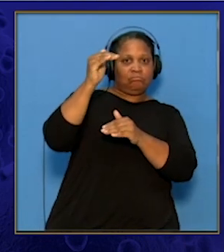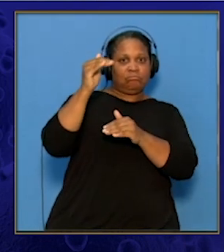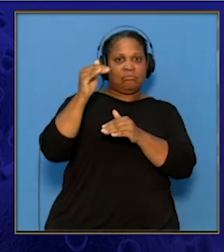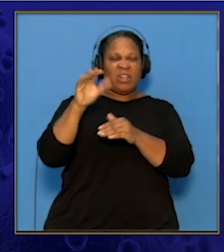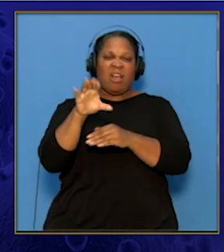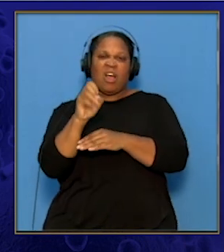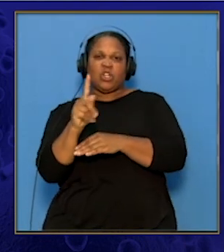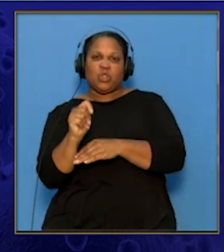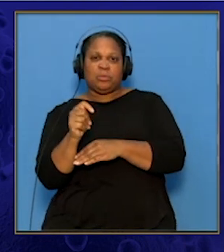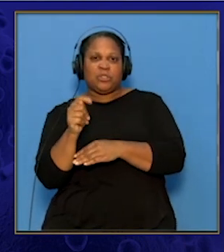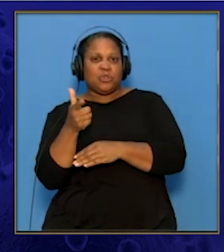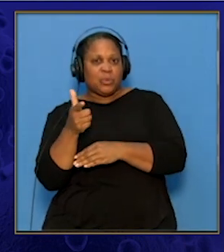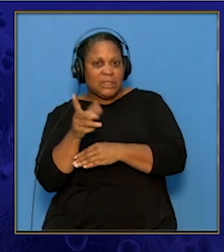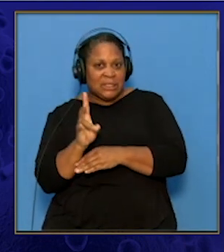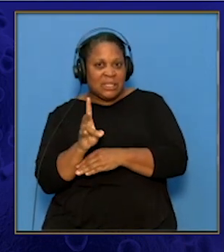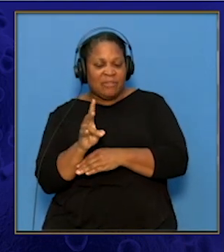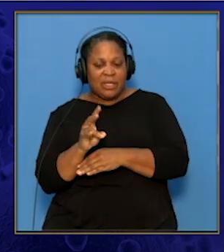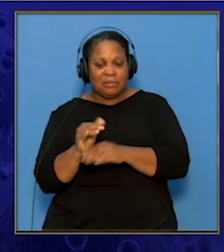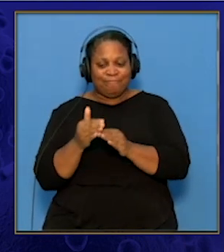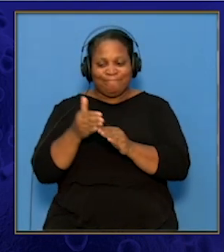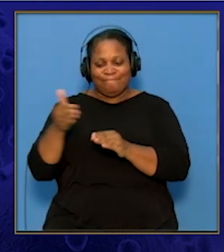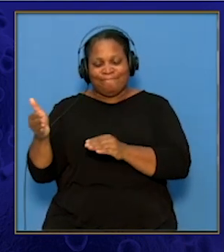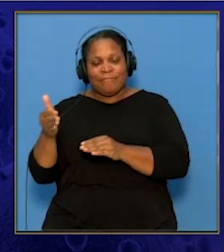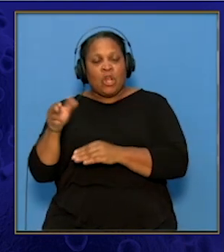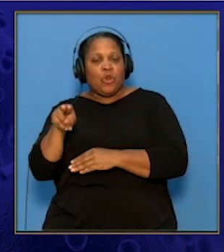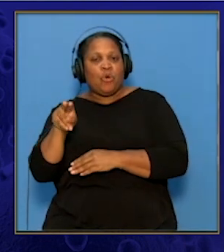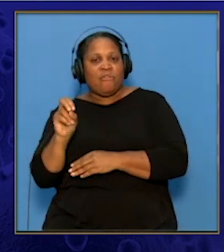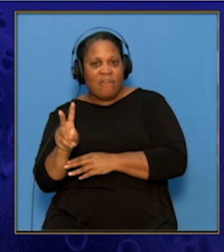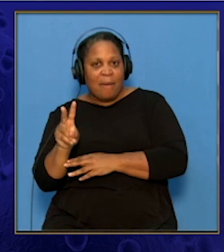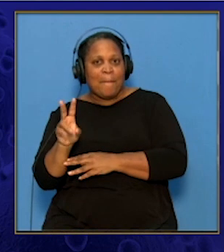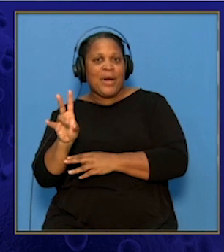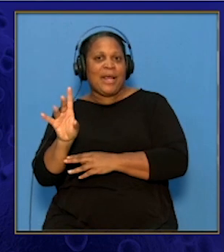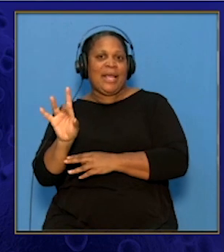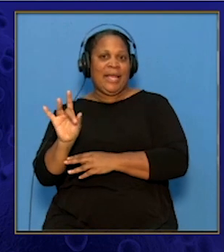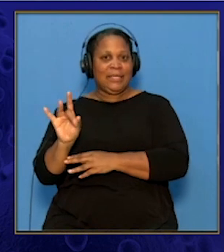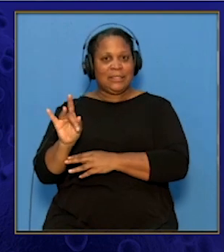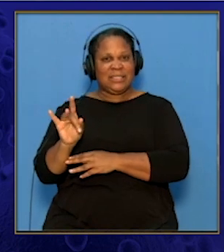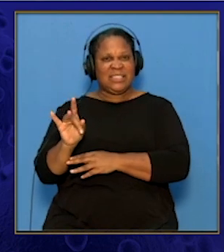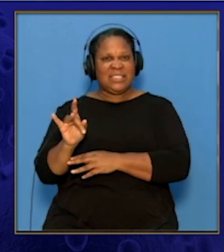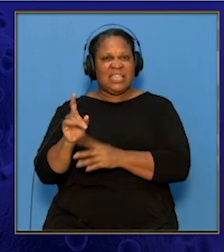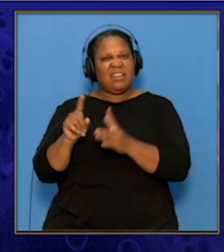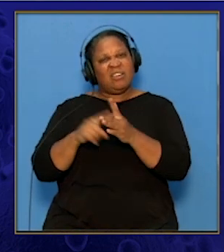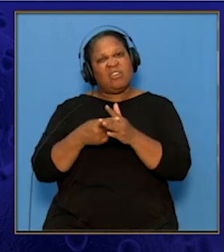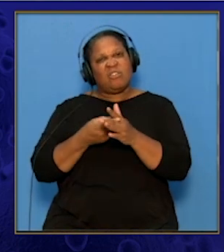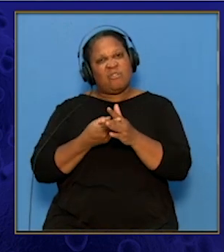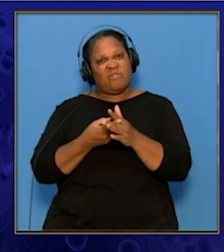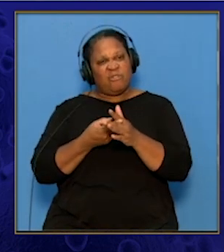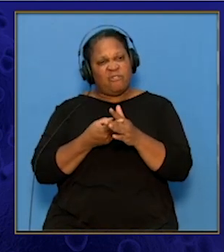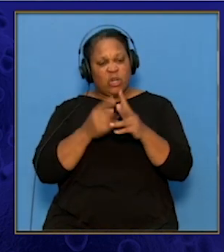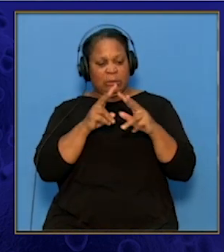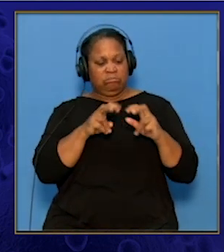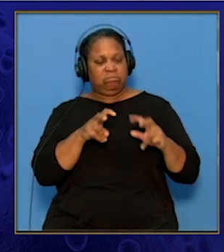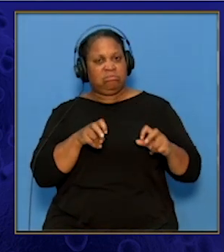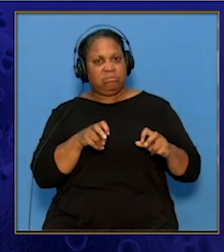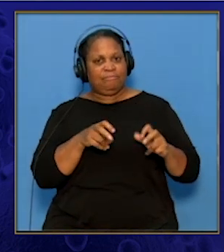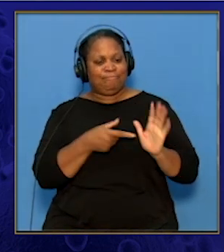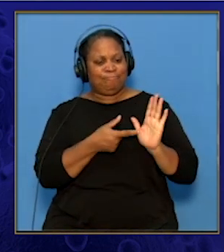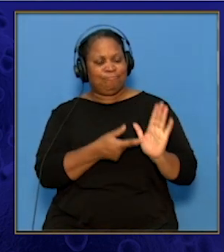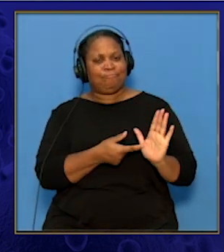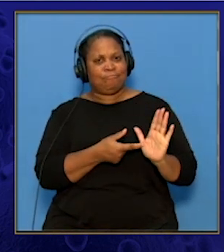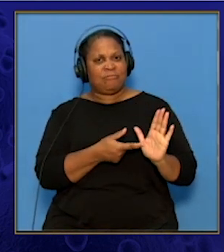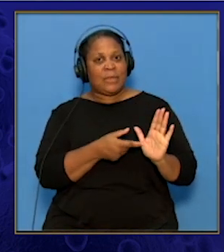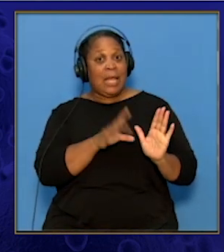October 27th and November 18th. Initial analysis of the results show that eight